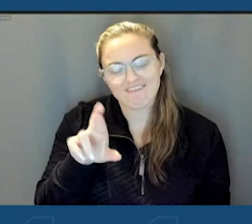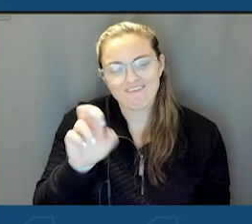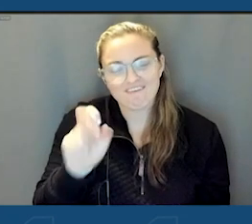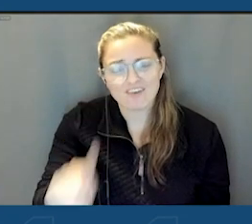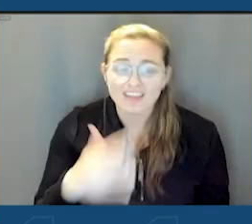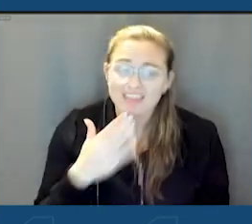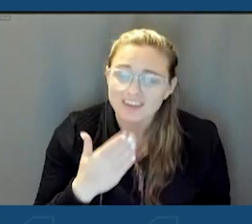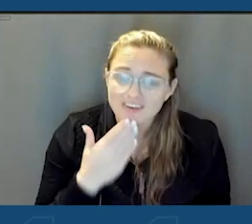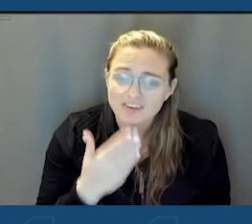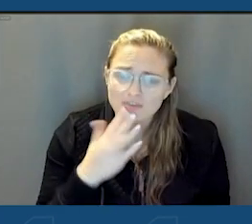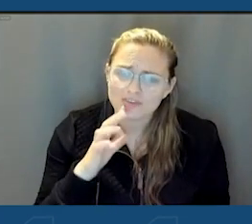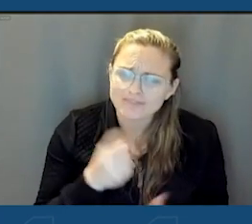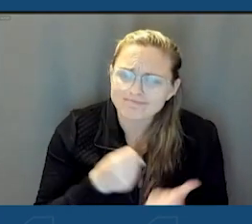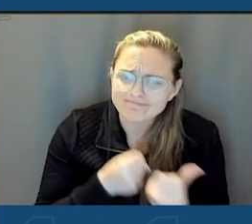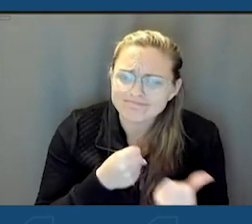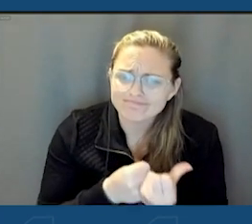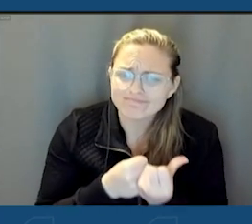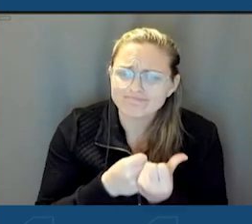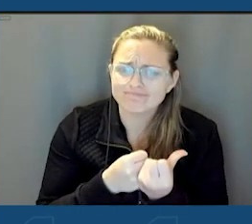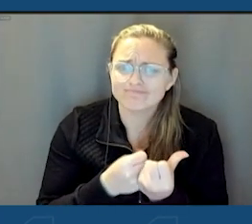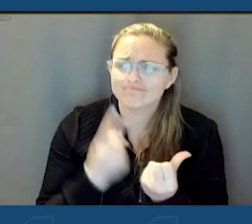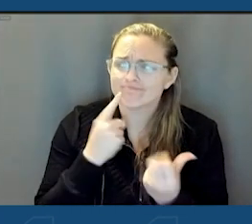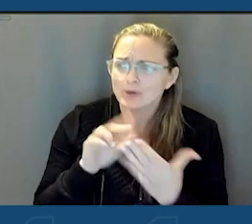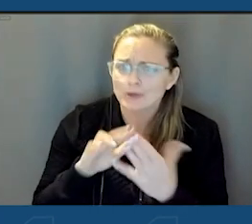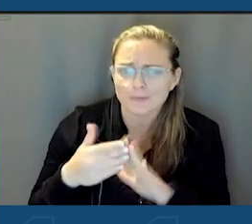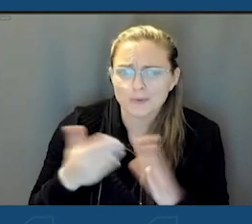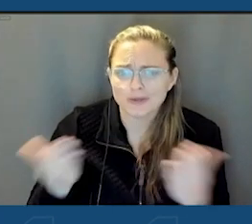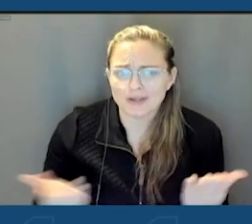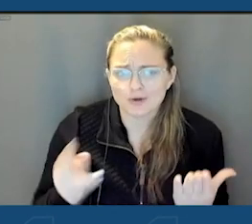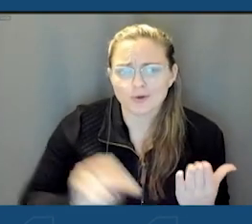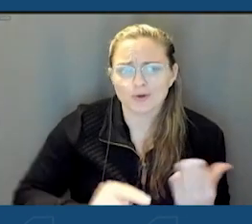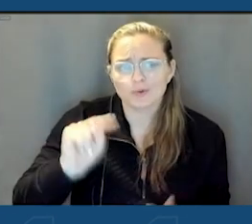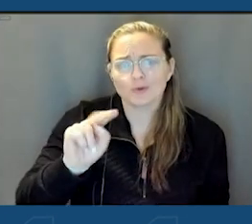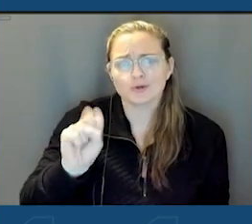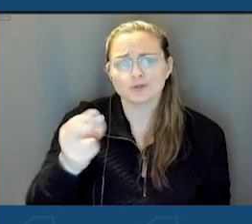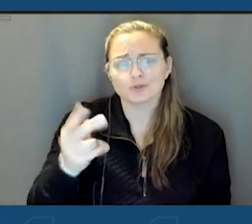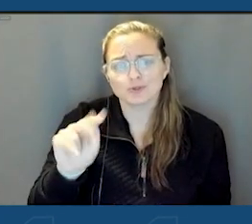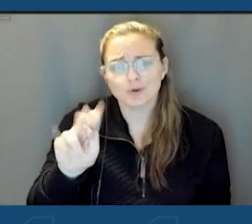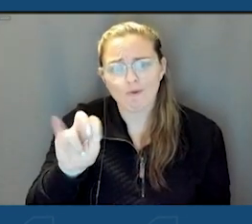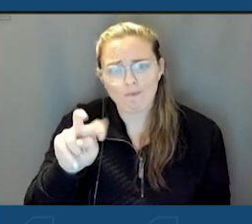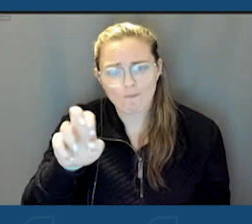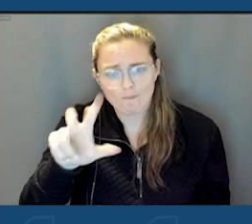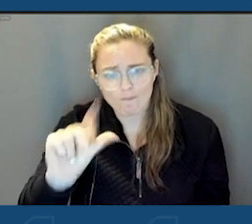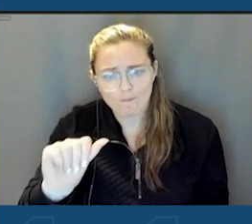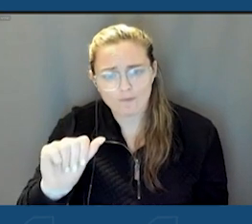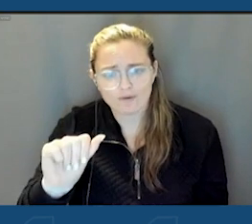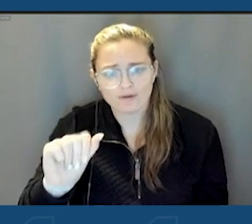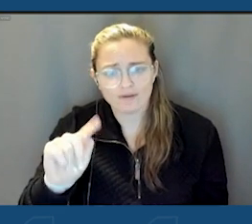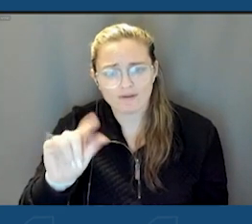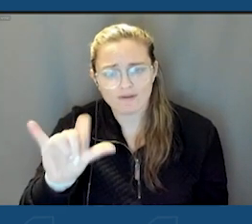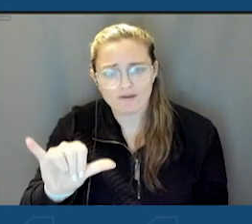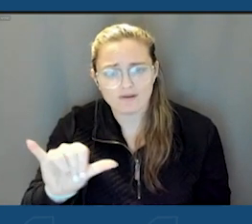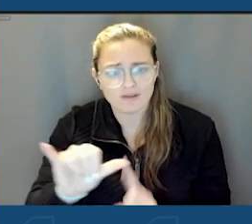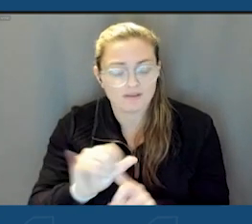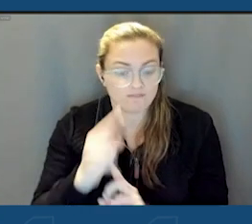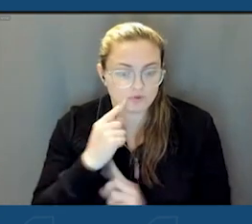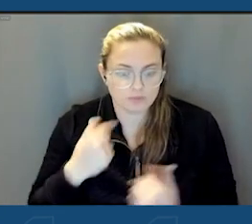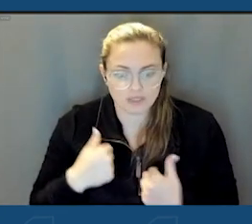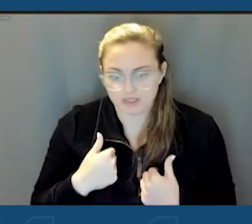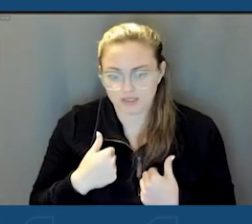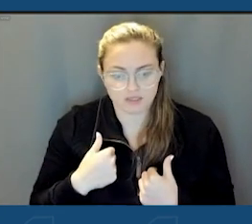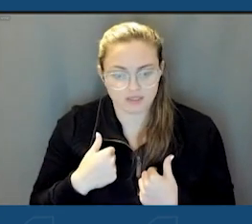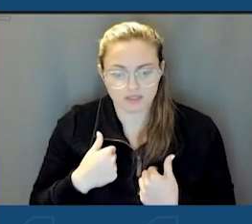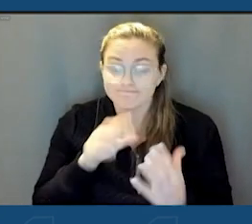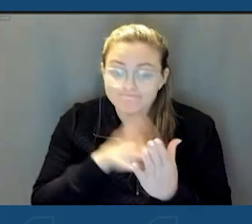governor for the support that you have given our community here Northern Chautauqua County. It has been, for me, a